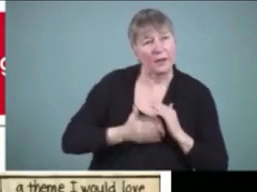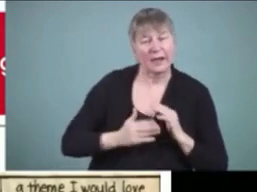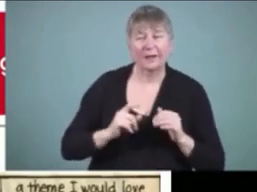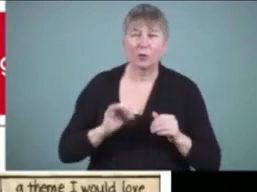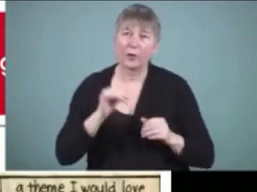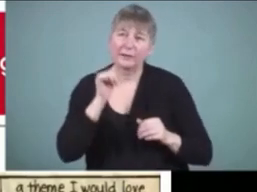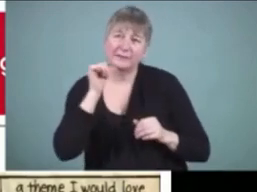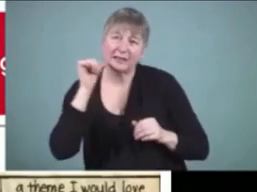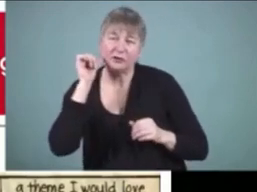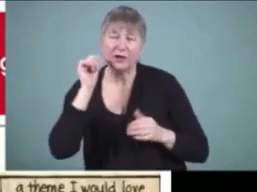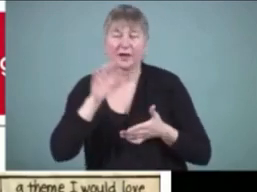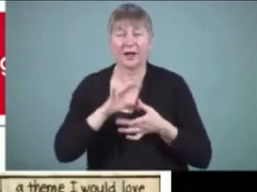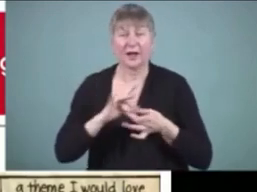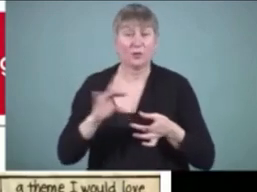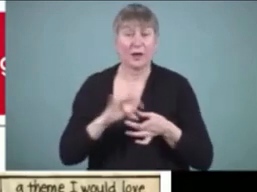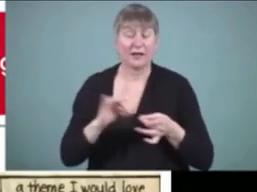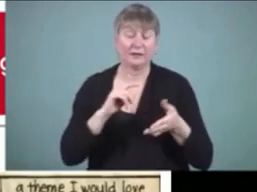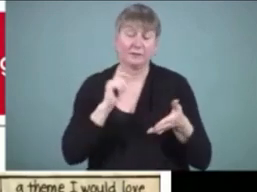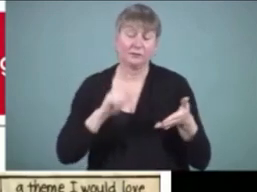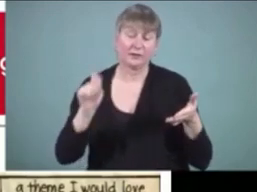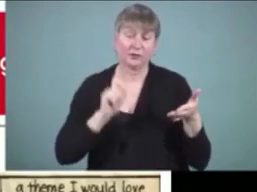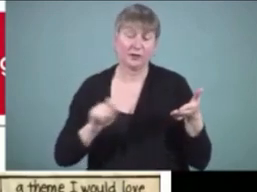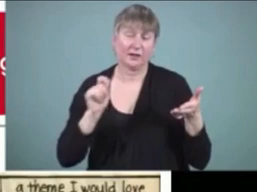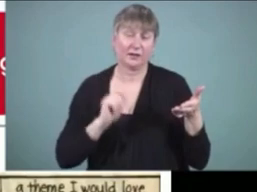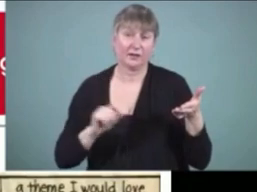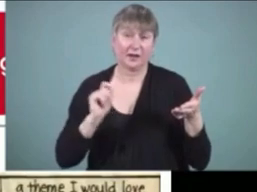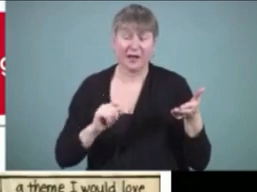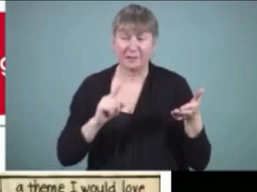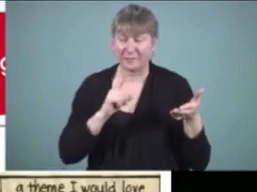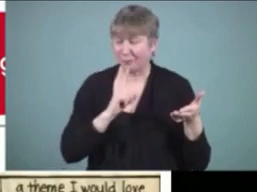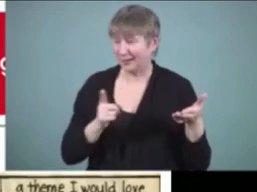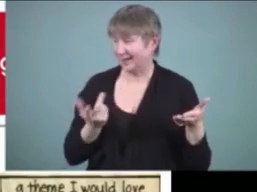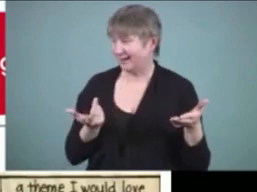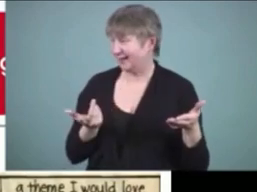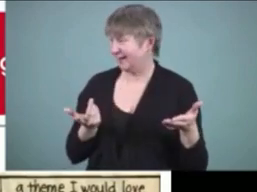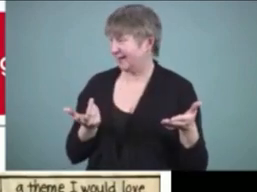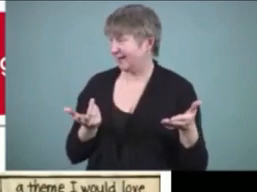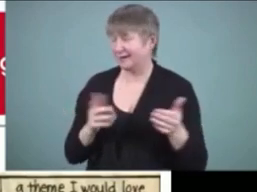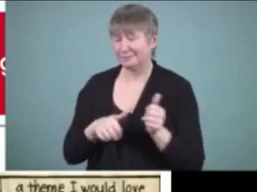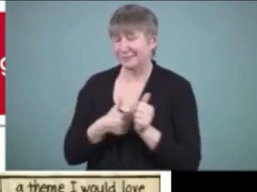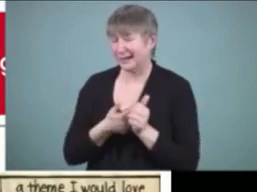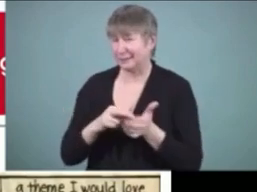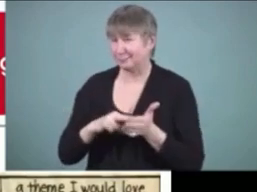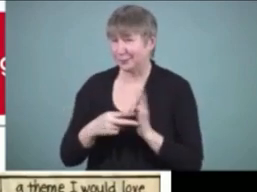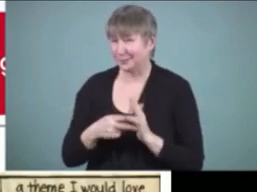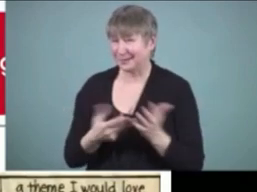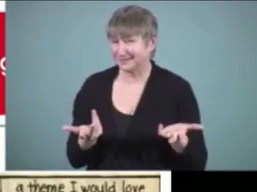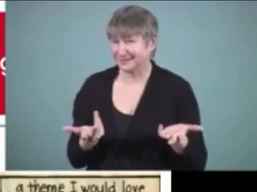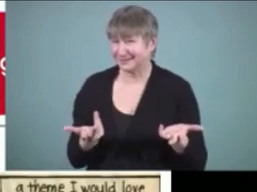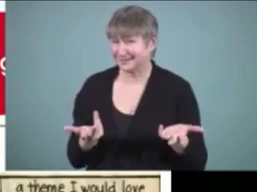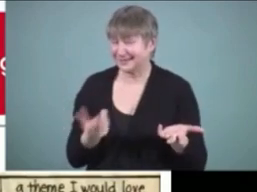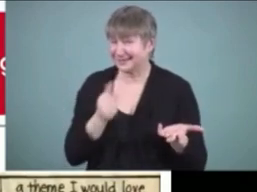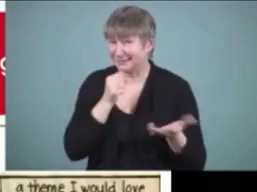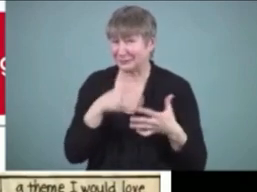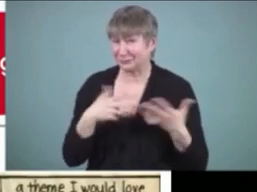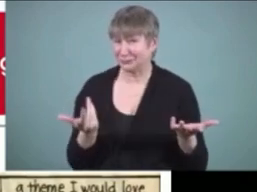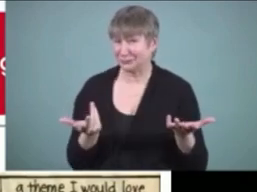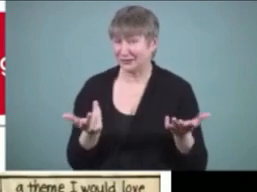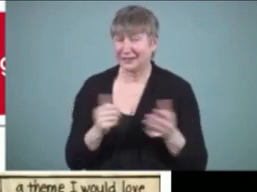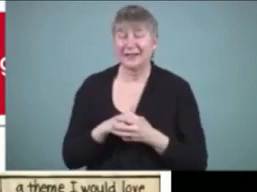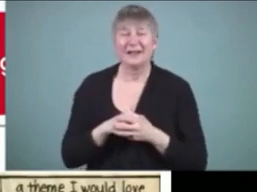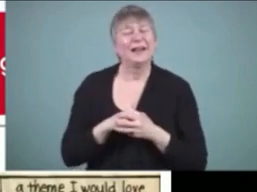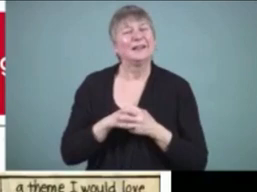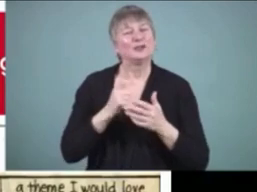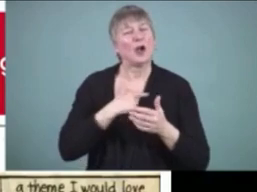yesterday kind of endlessly, but in some sense without much purpose. So what I want to argue for is thinking